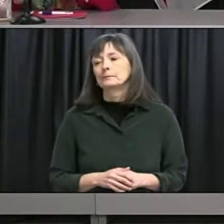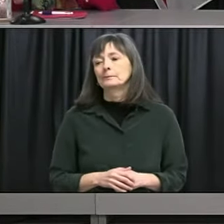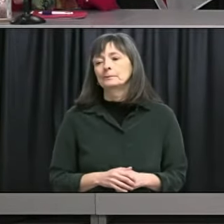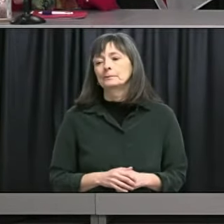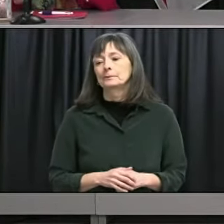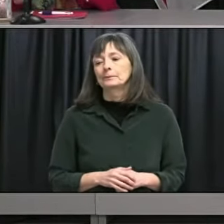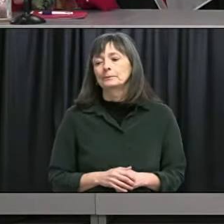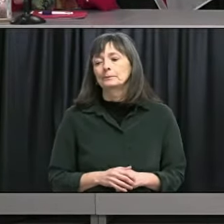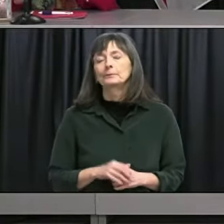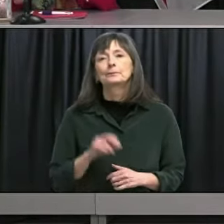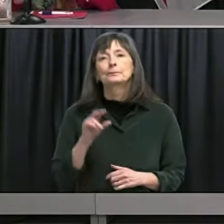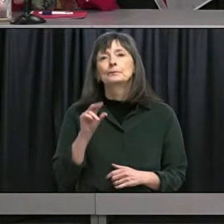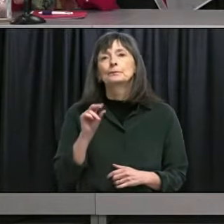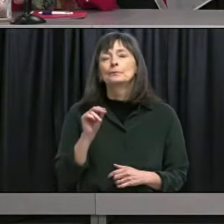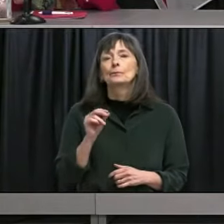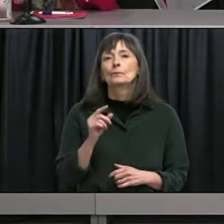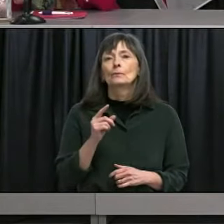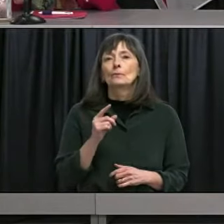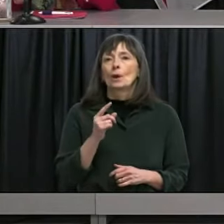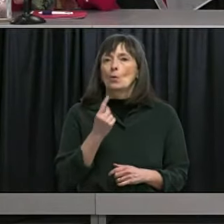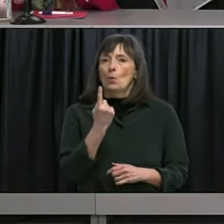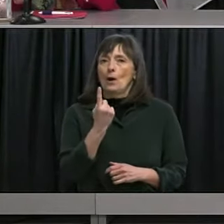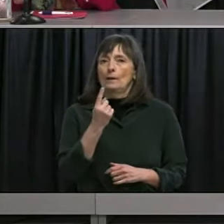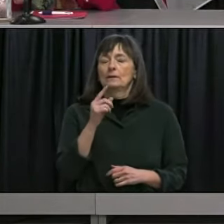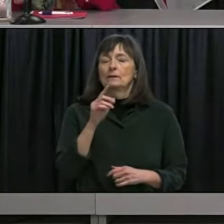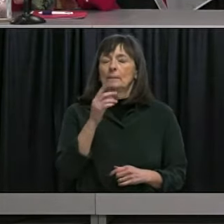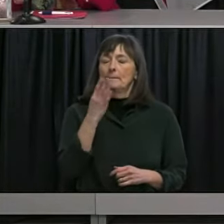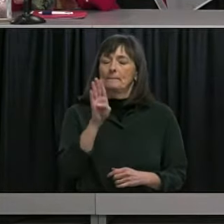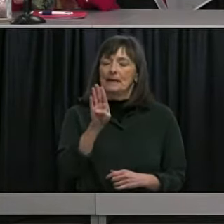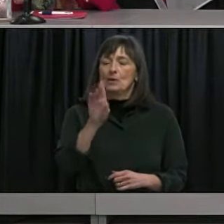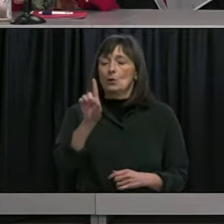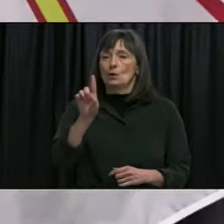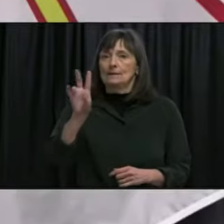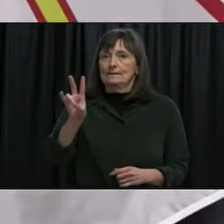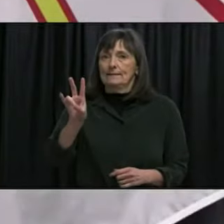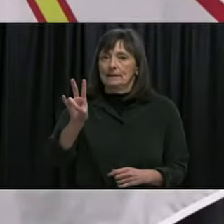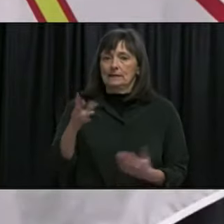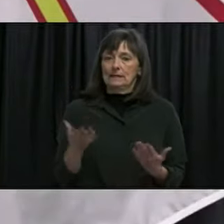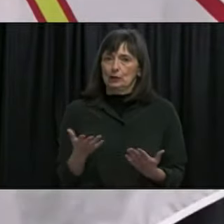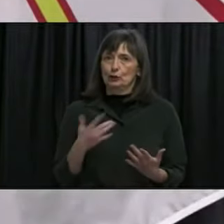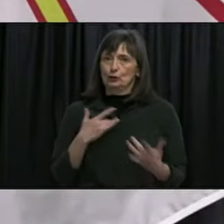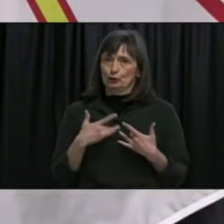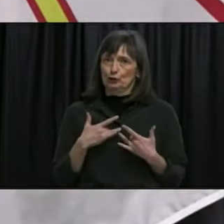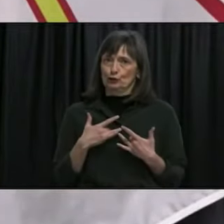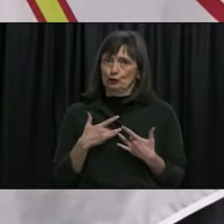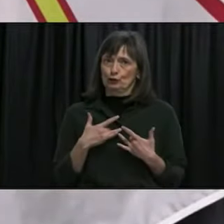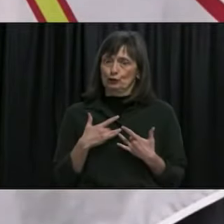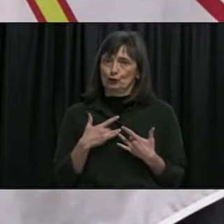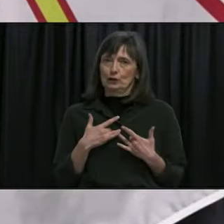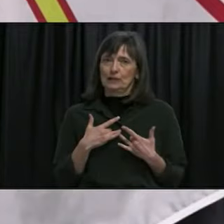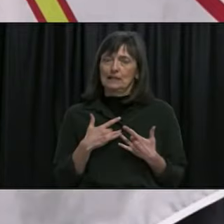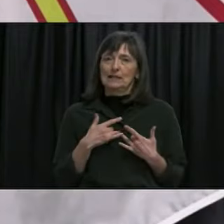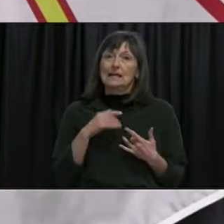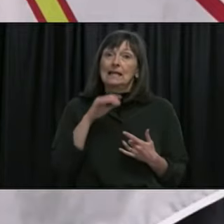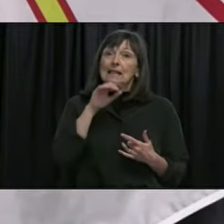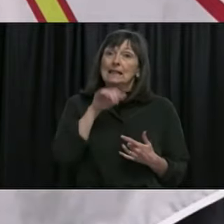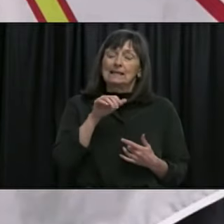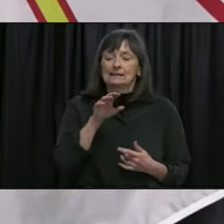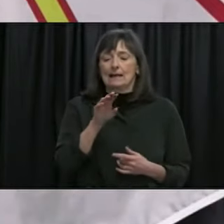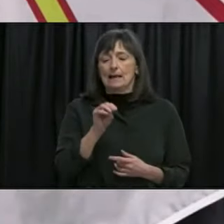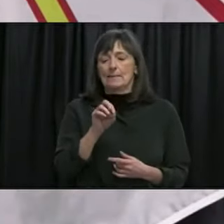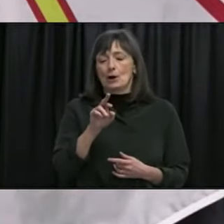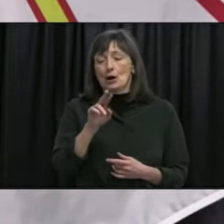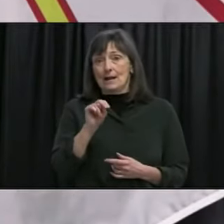sorry no so the only variant of concern there is the B.1.1.7 variant and so this is an mRNA virus that mutates